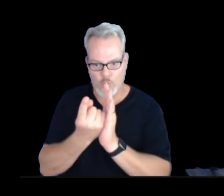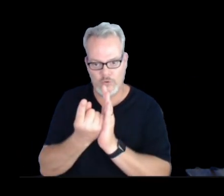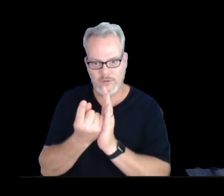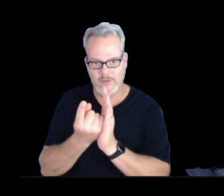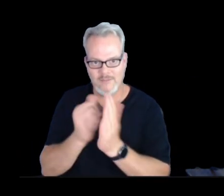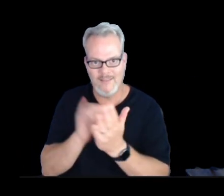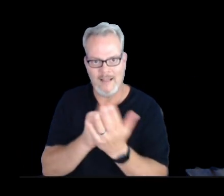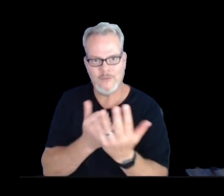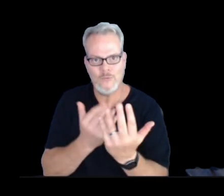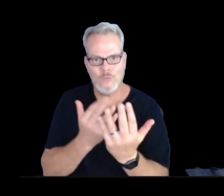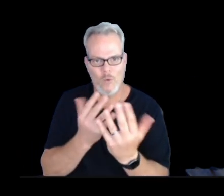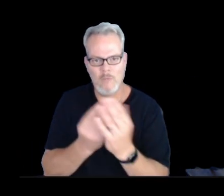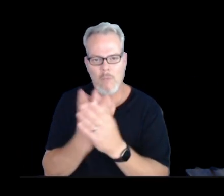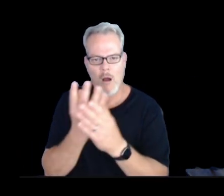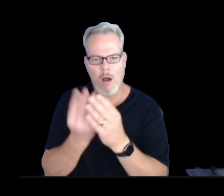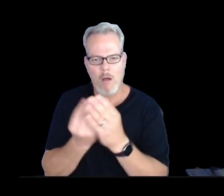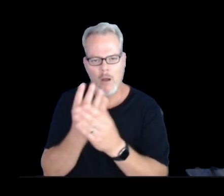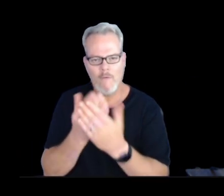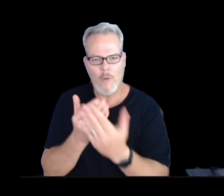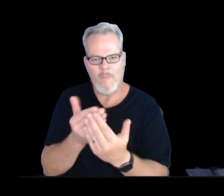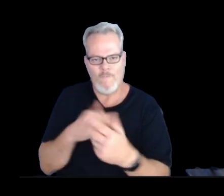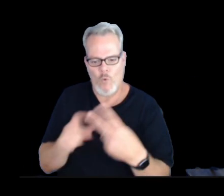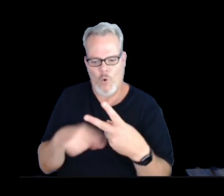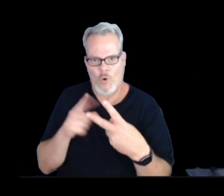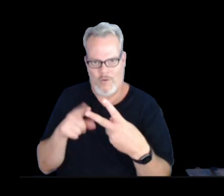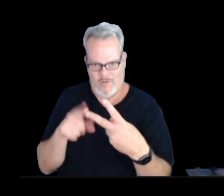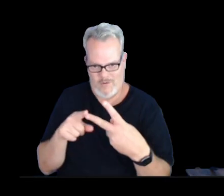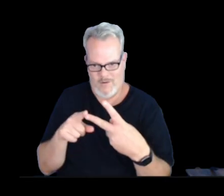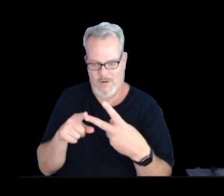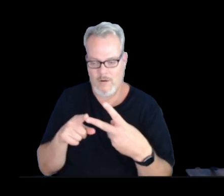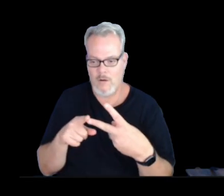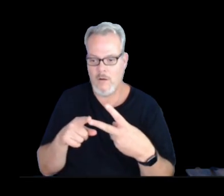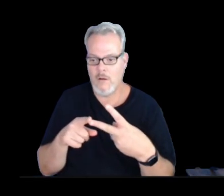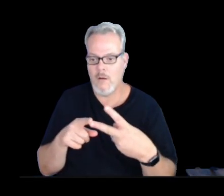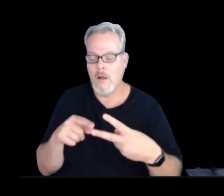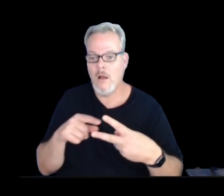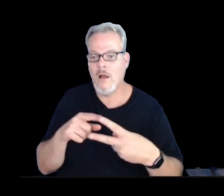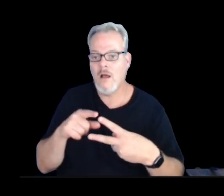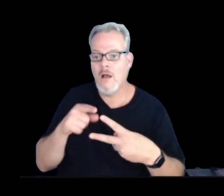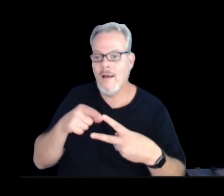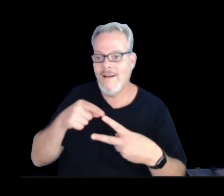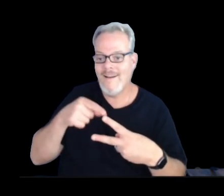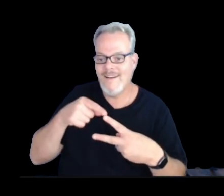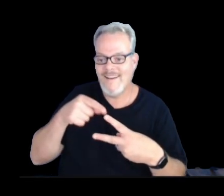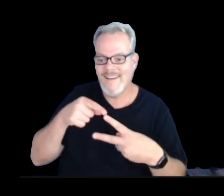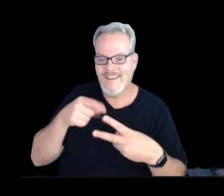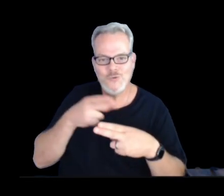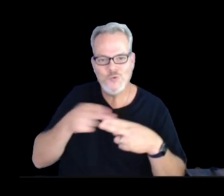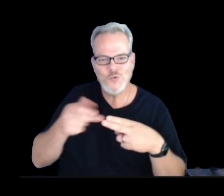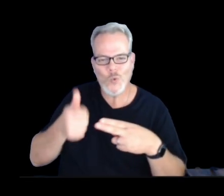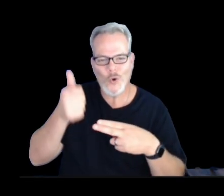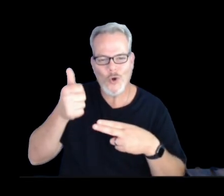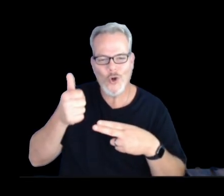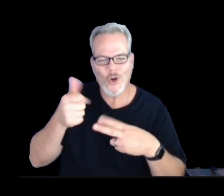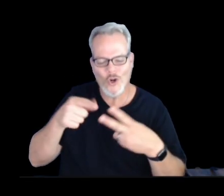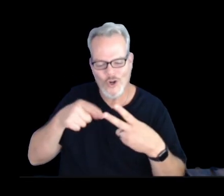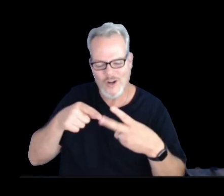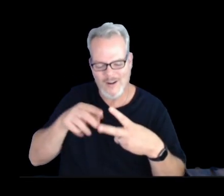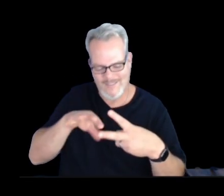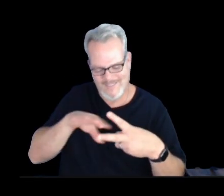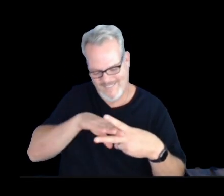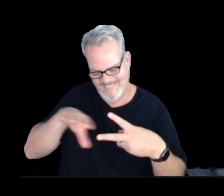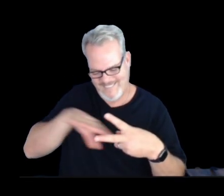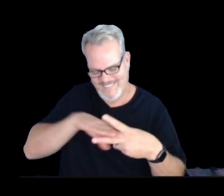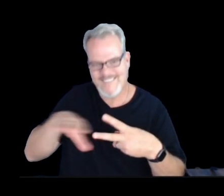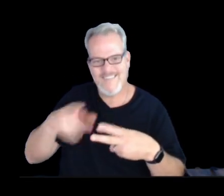fountain phase in episode 20, and we had a shorter than usual pause that preceded this as